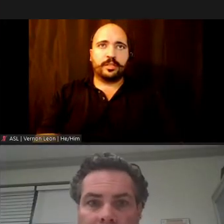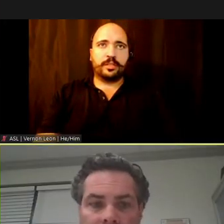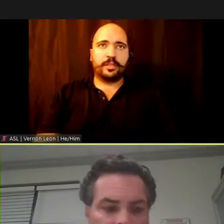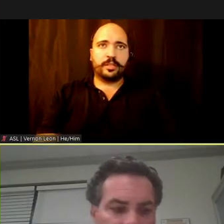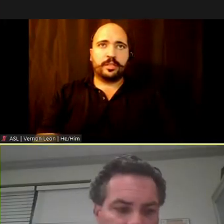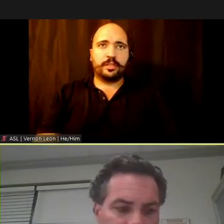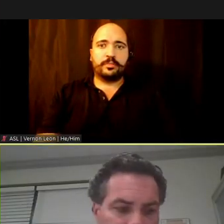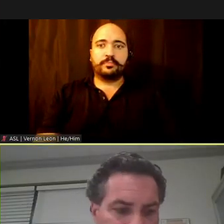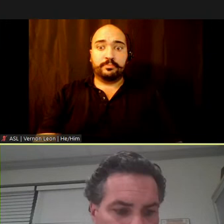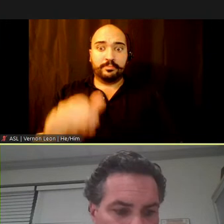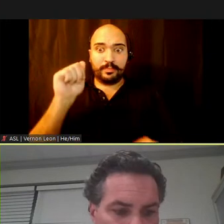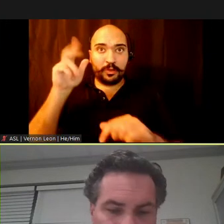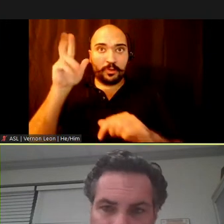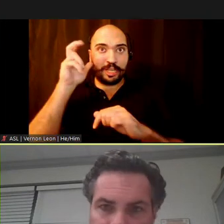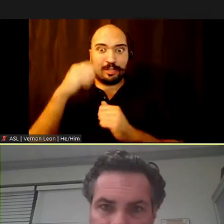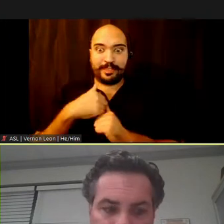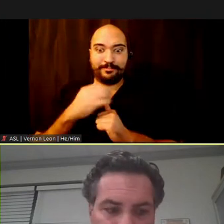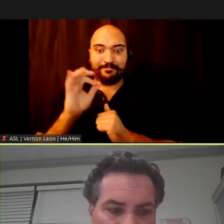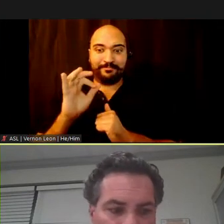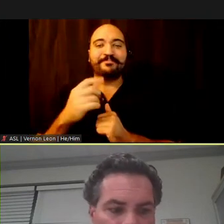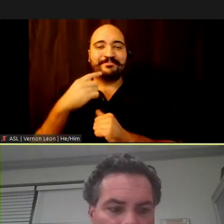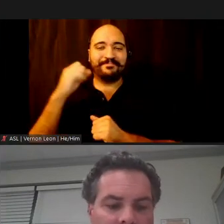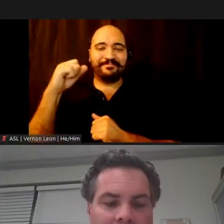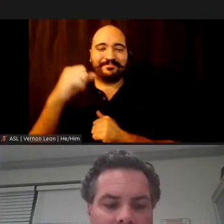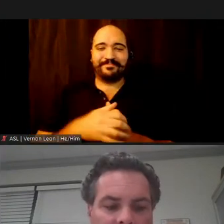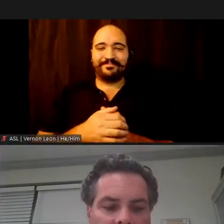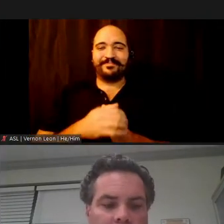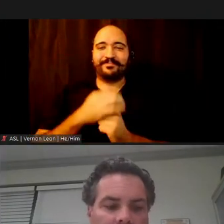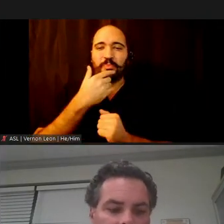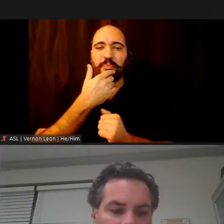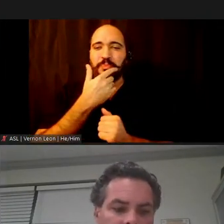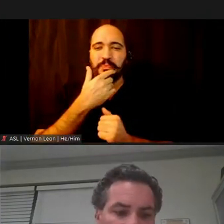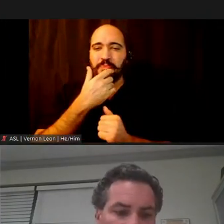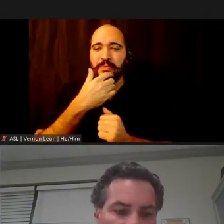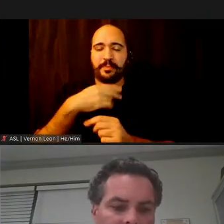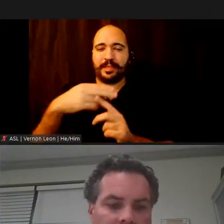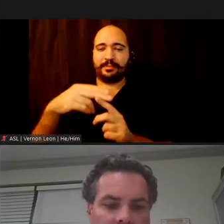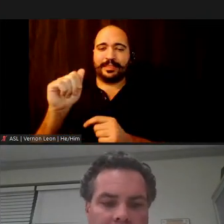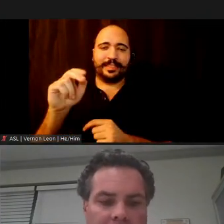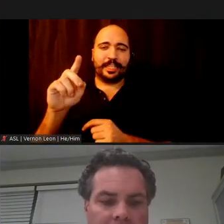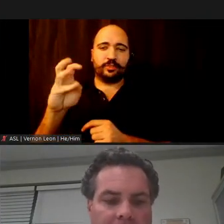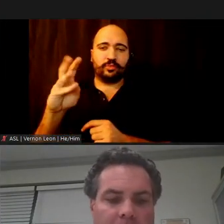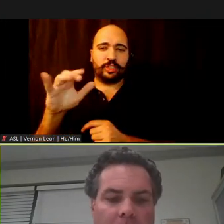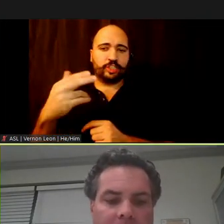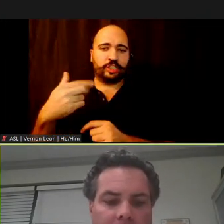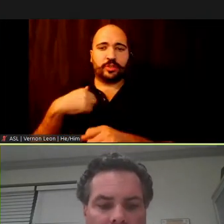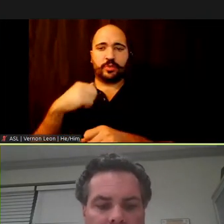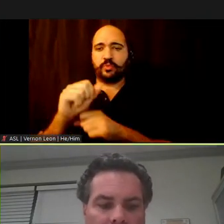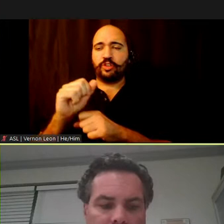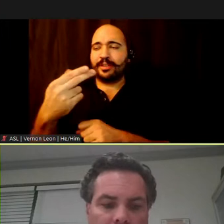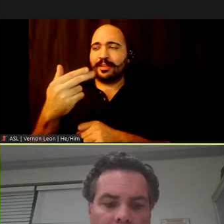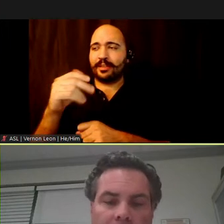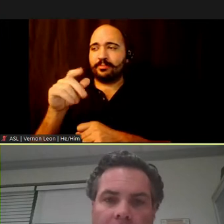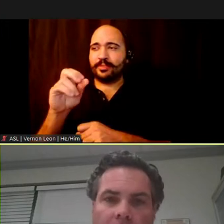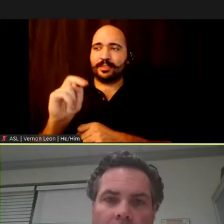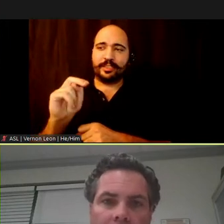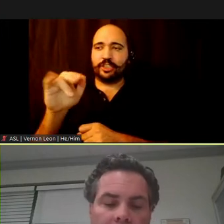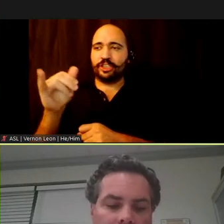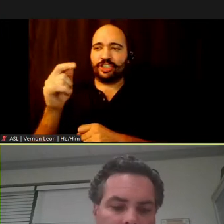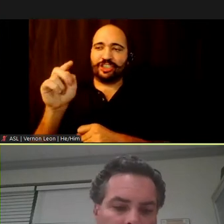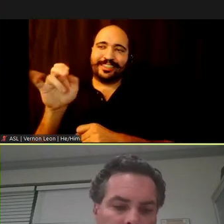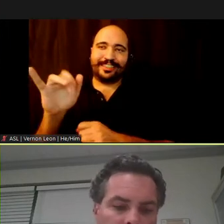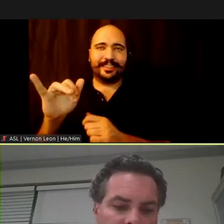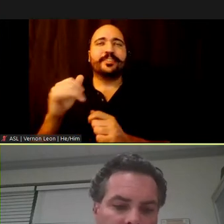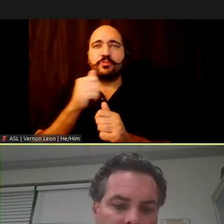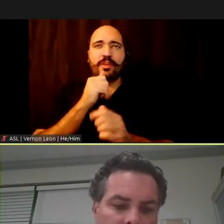Hi, can you hear me? Yes, we can. Hi, my name is Andrew Lynch. I work for Hampton Jidney, a private bus operator on Long